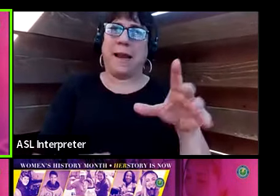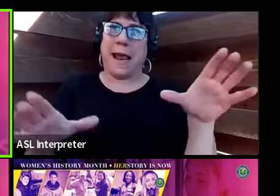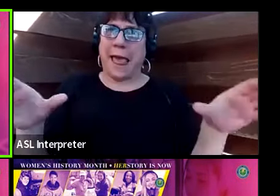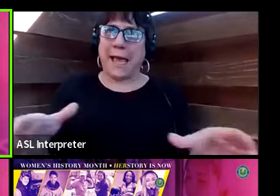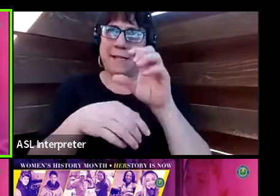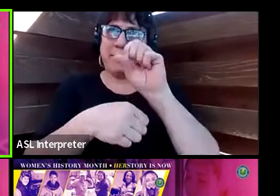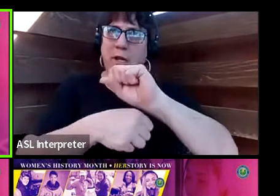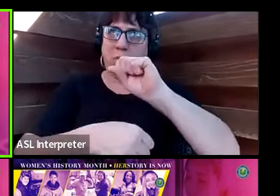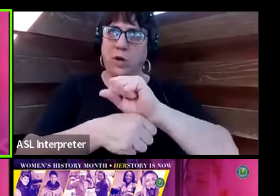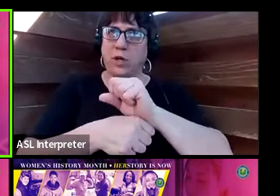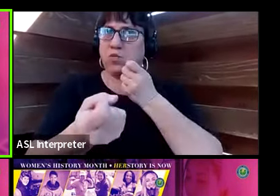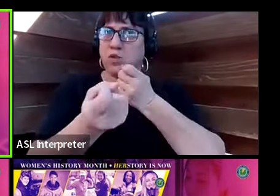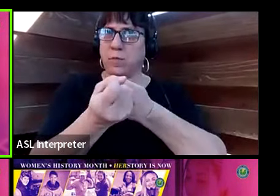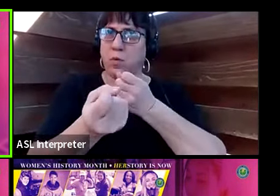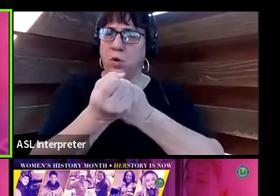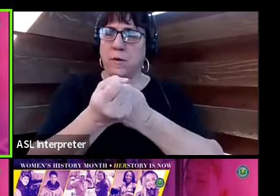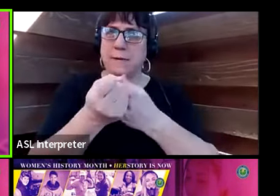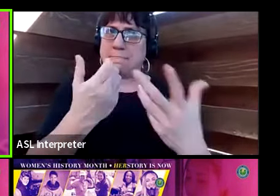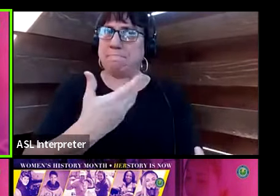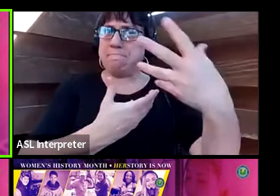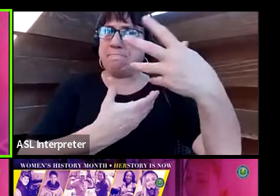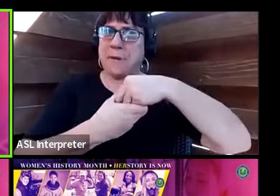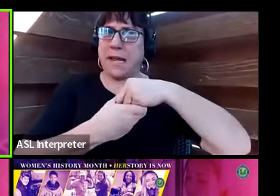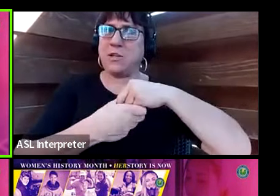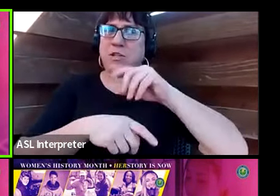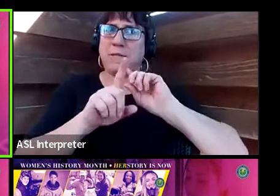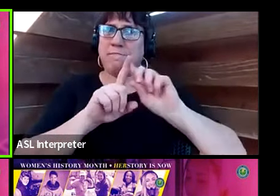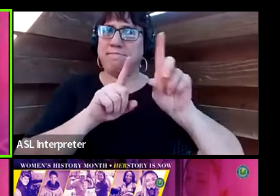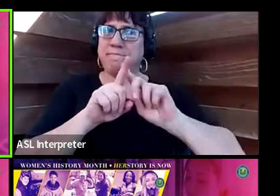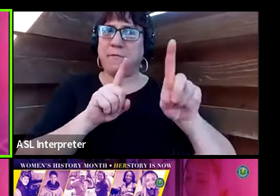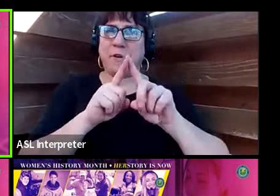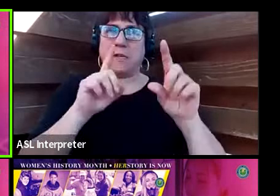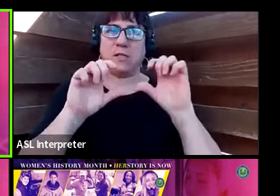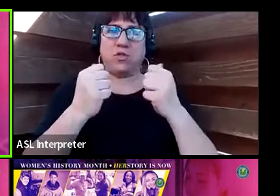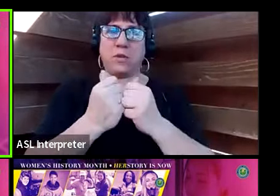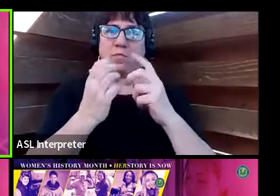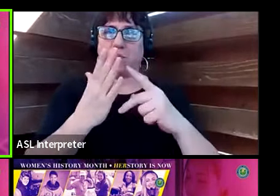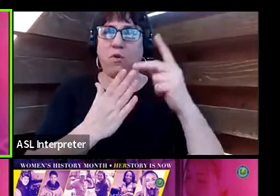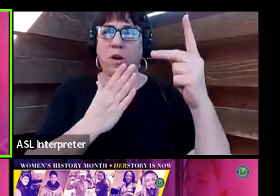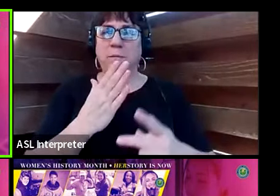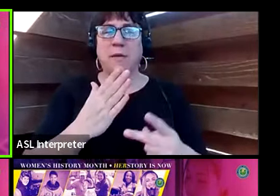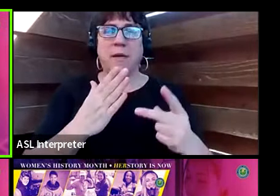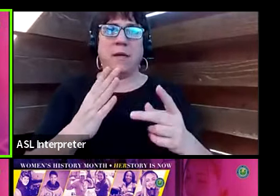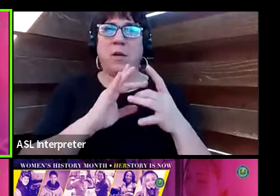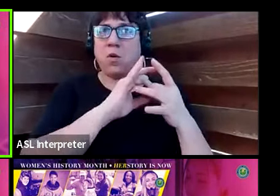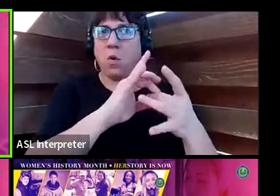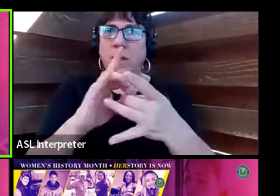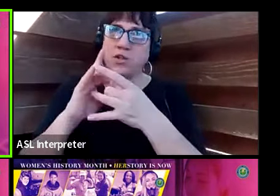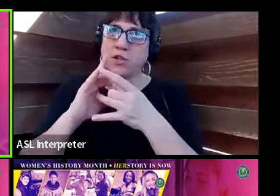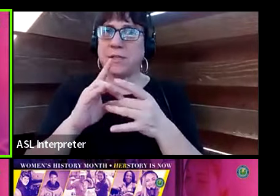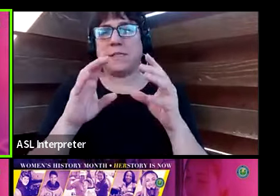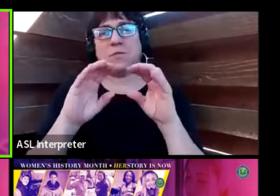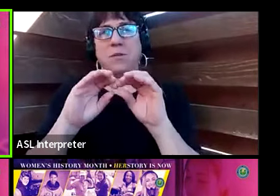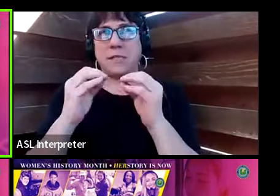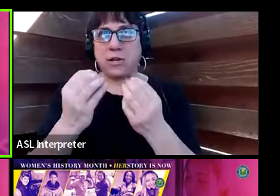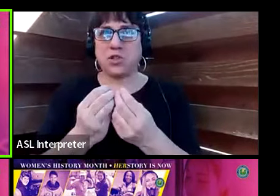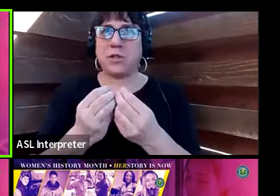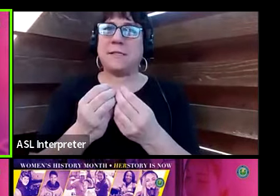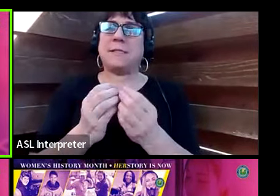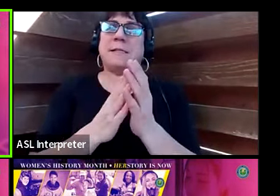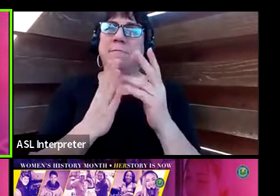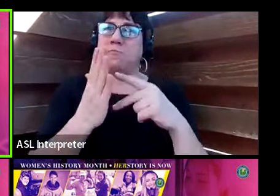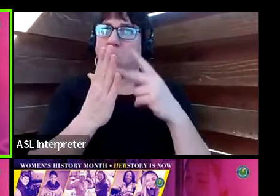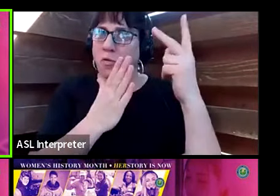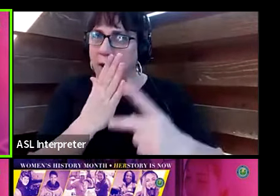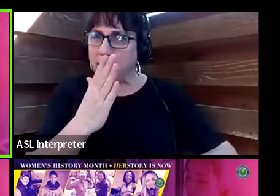working to support and engage in a variety of associations, programs, coalitions, initiatives, to support and